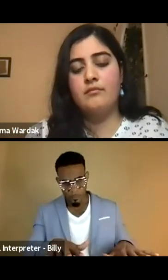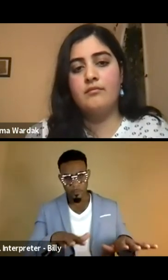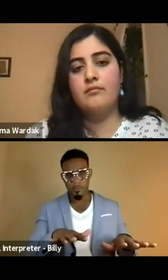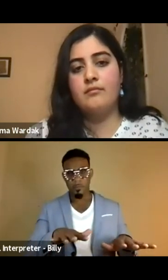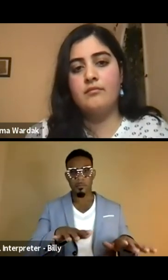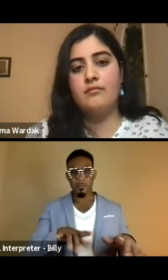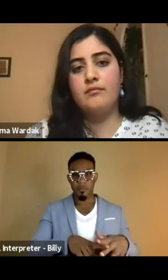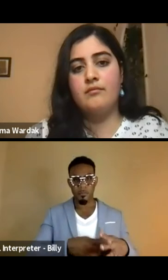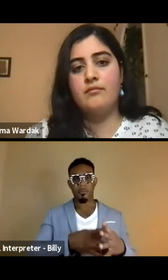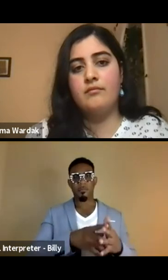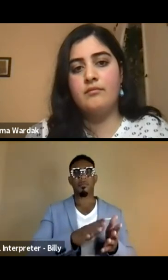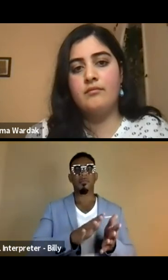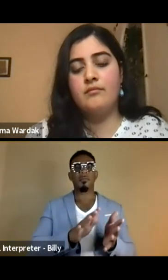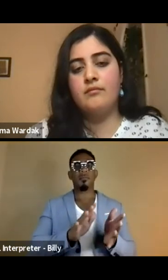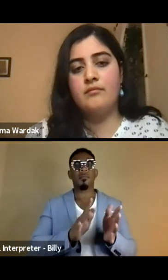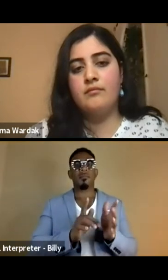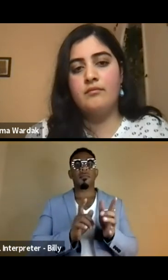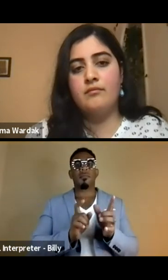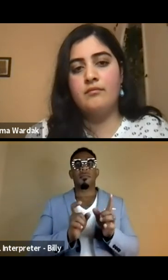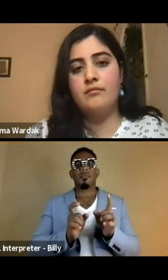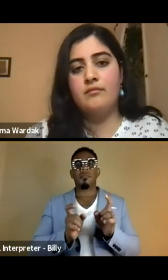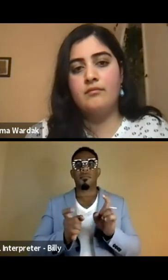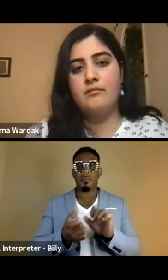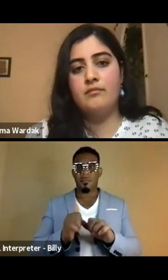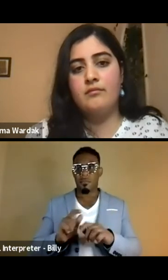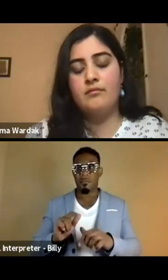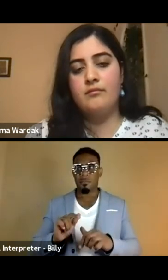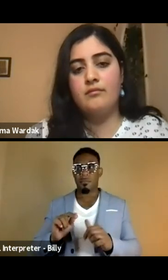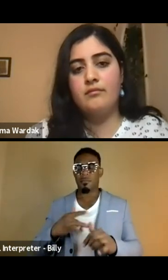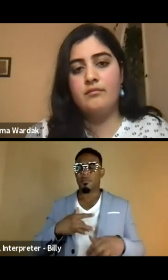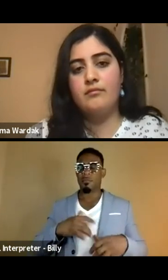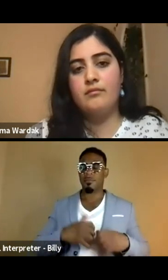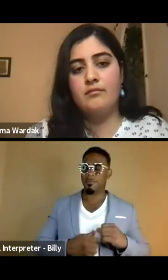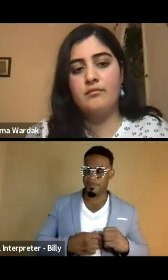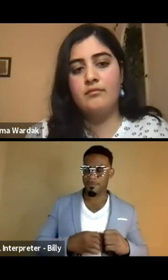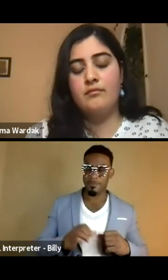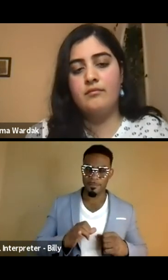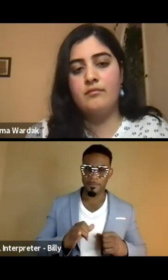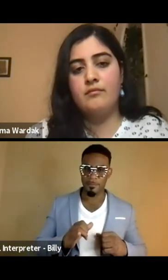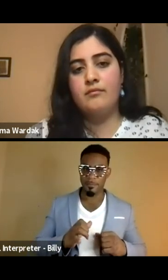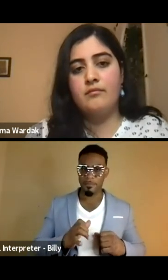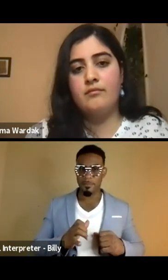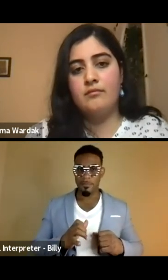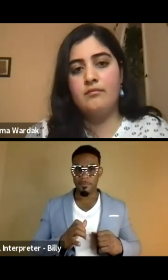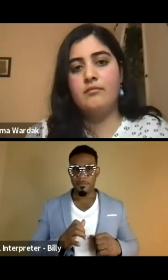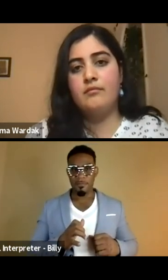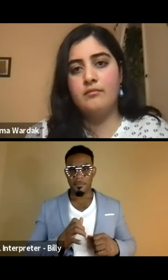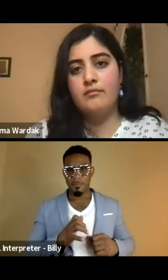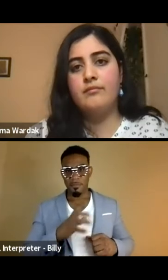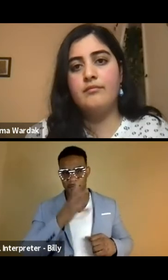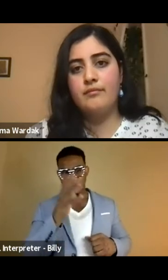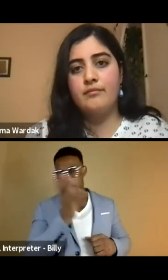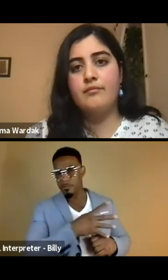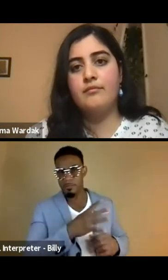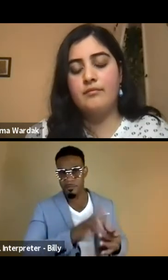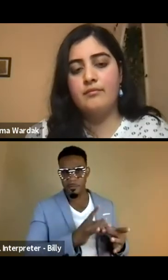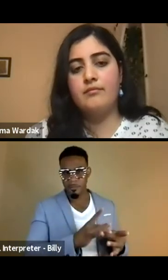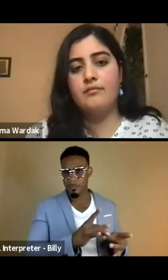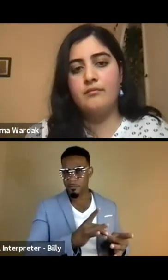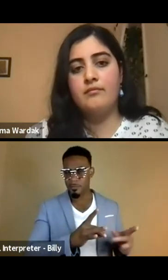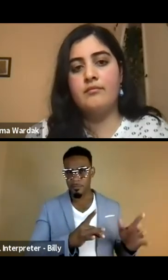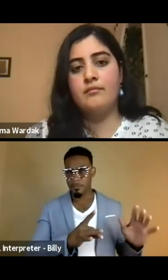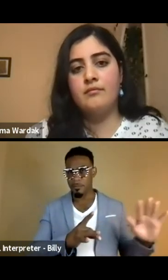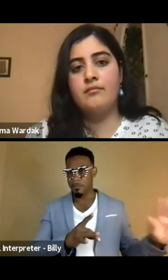and it starts to inevitably, uh, as it kind of heartbreakingly does leave the news and leave the, the, you know,